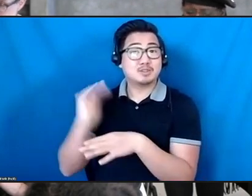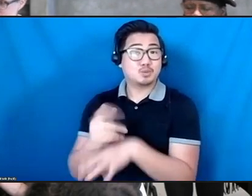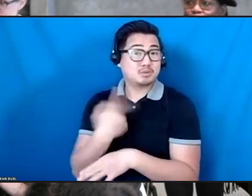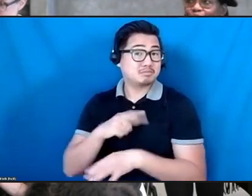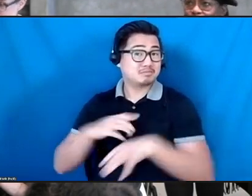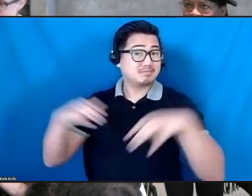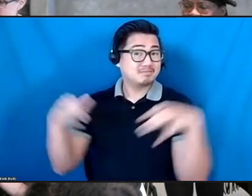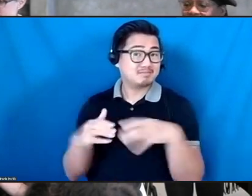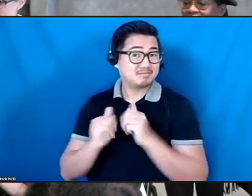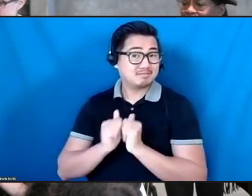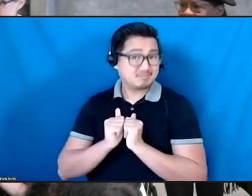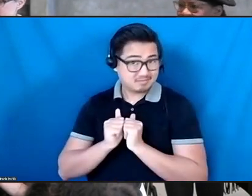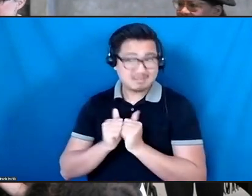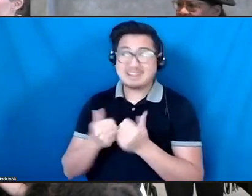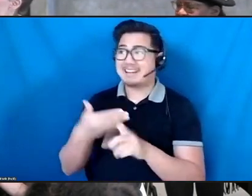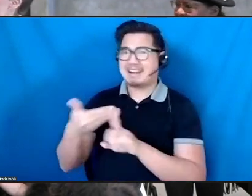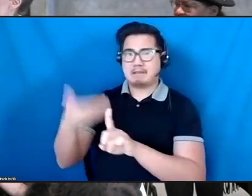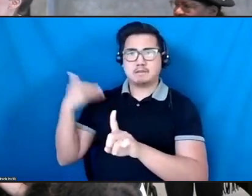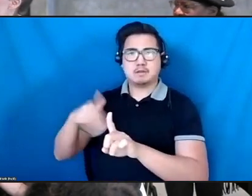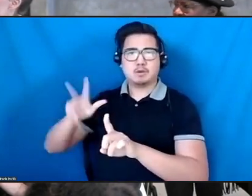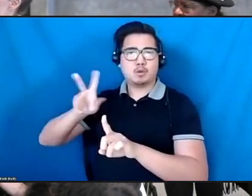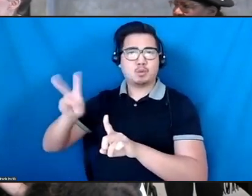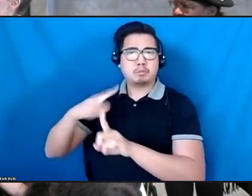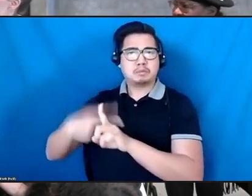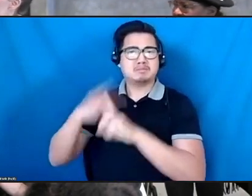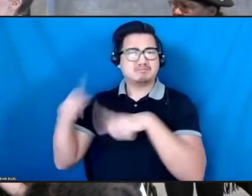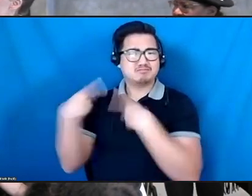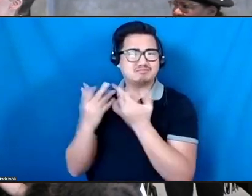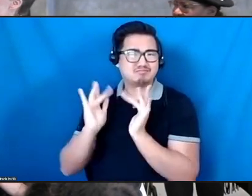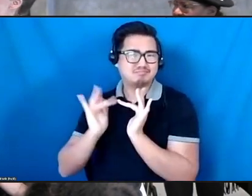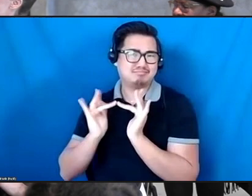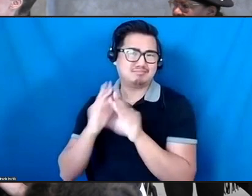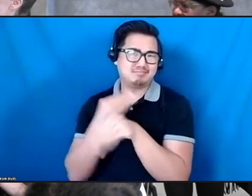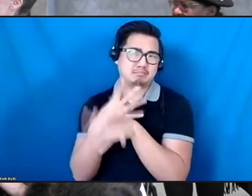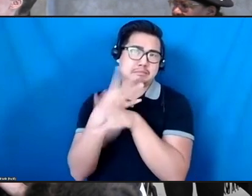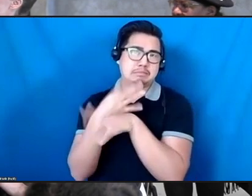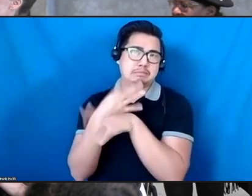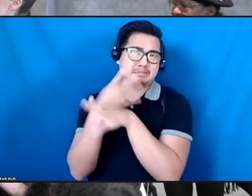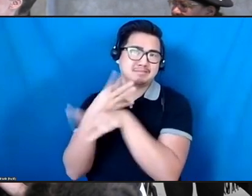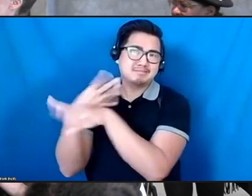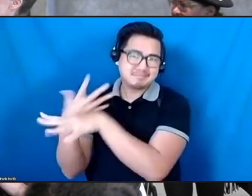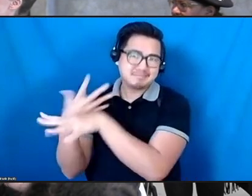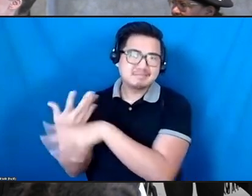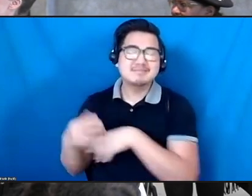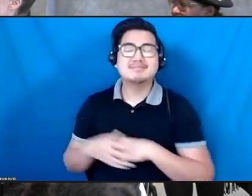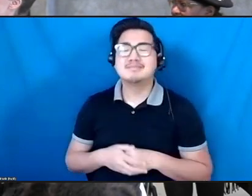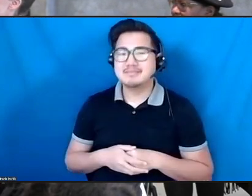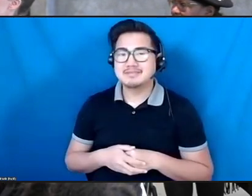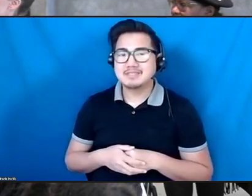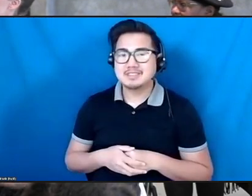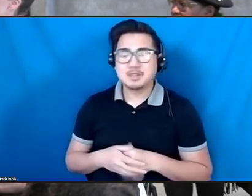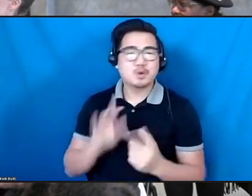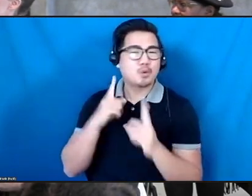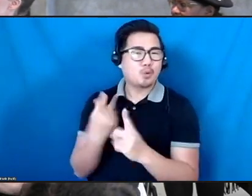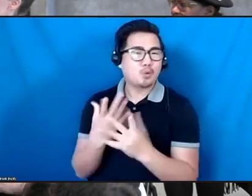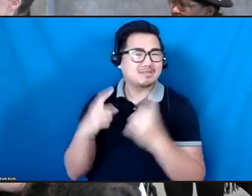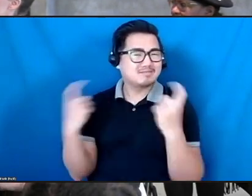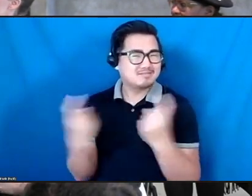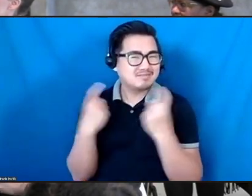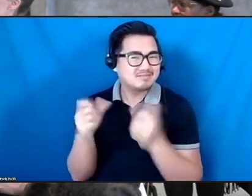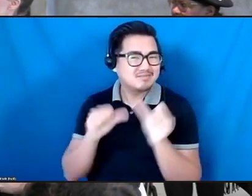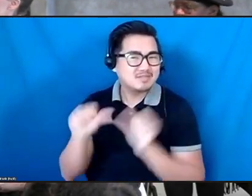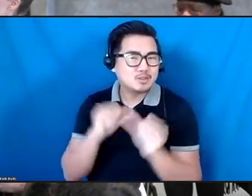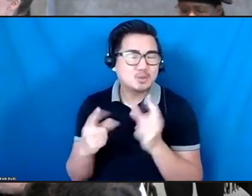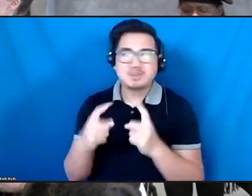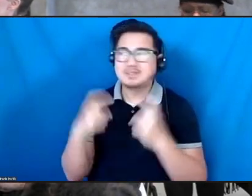those 32 months and countless hours on Zoom, I should add, and to celebrate each other, to celebrate the journey, and